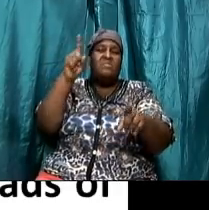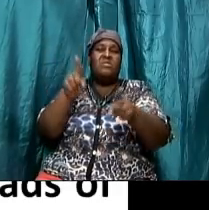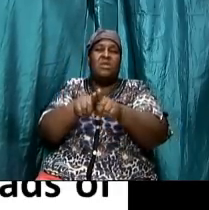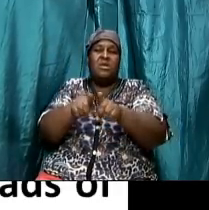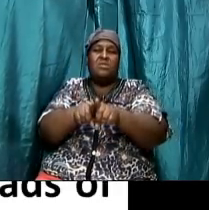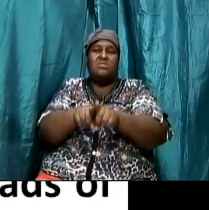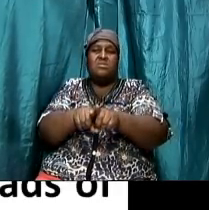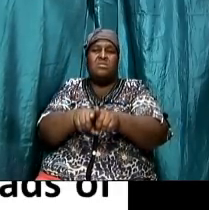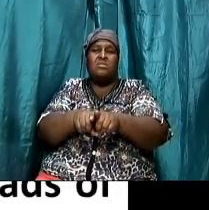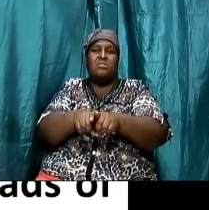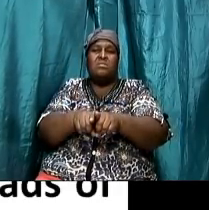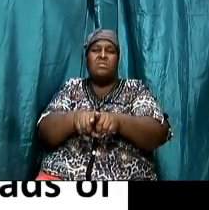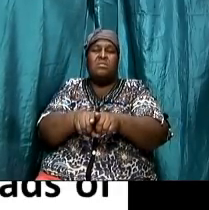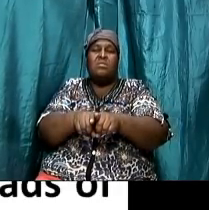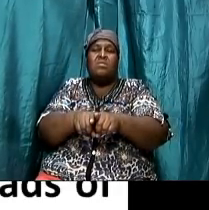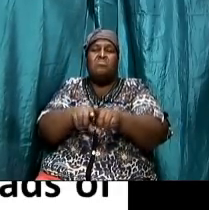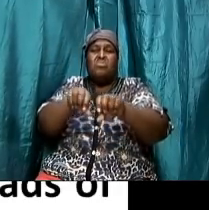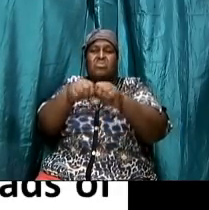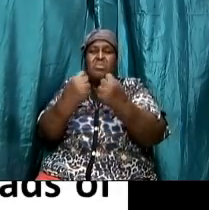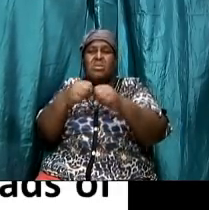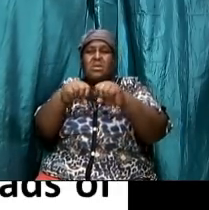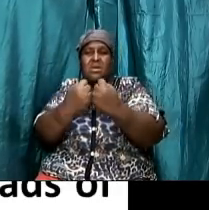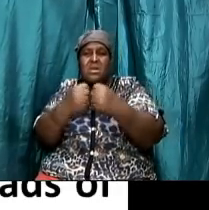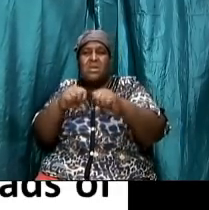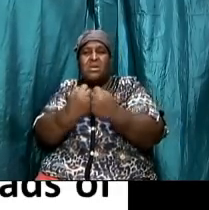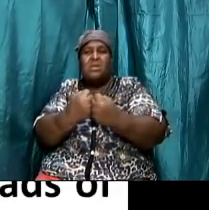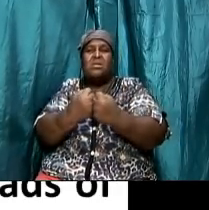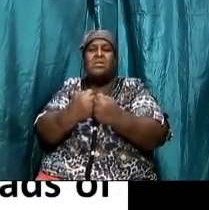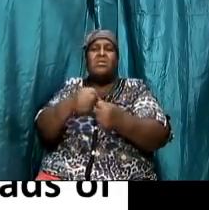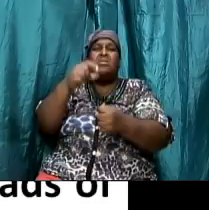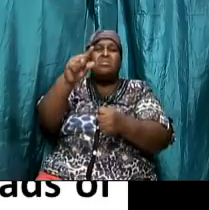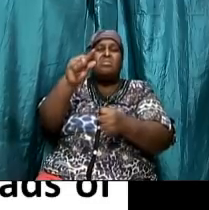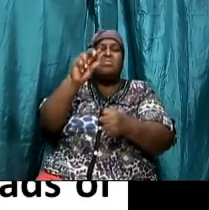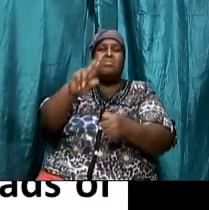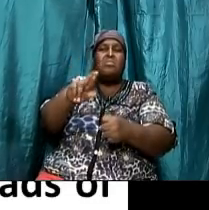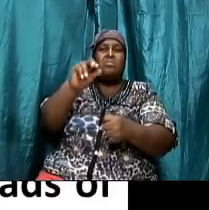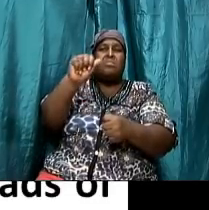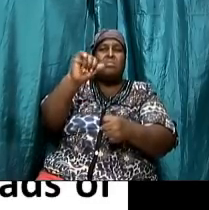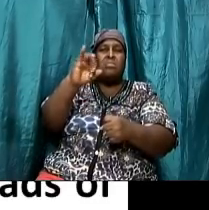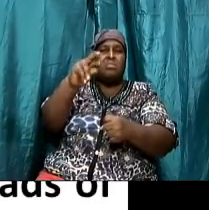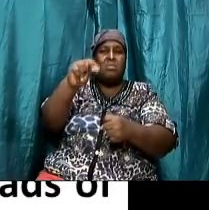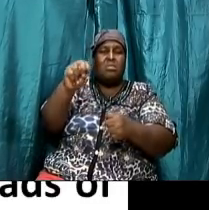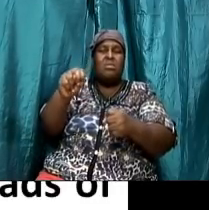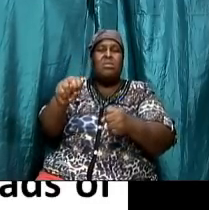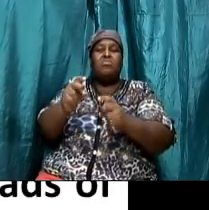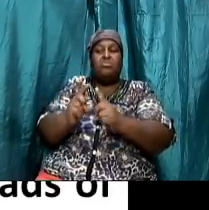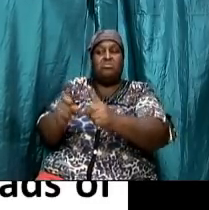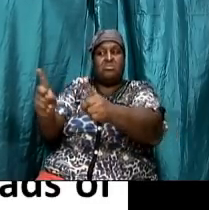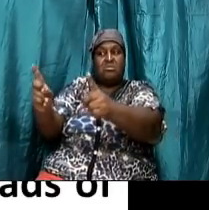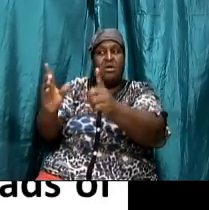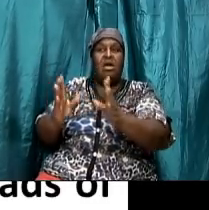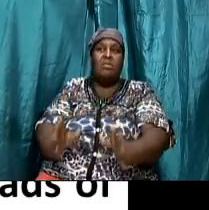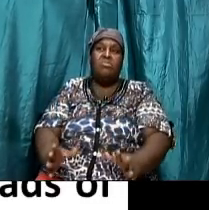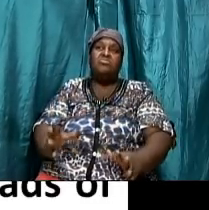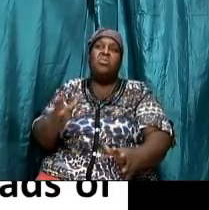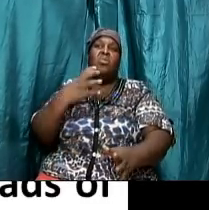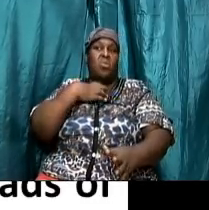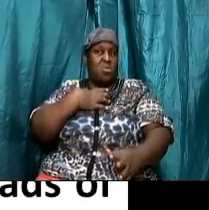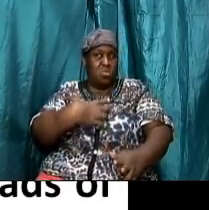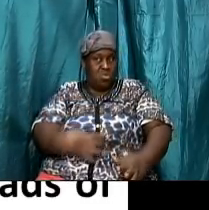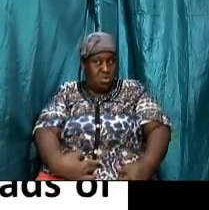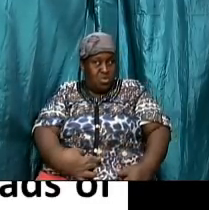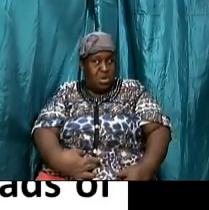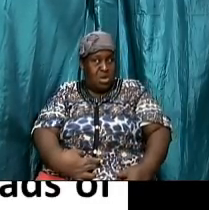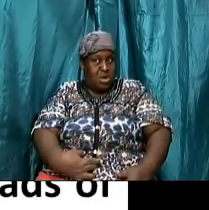their hand was considered as harvesting but disciples were very hungry in matthew chapter 12 and verse